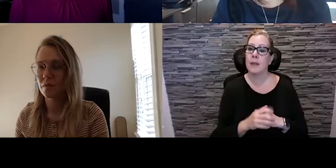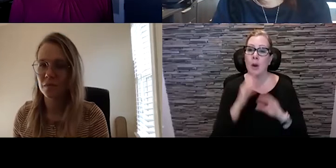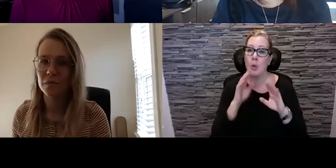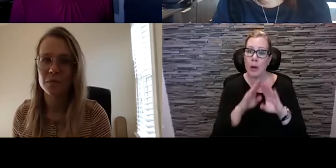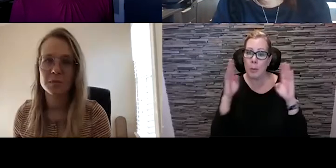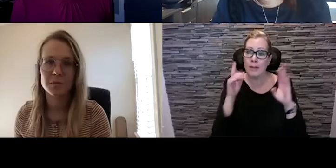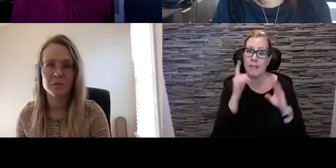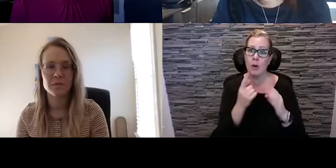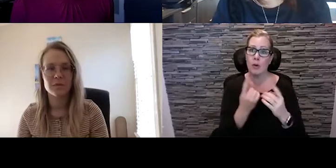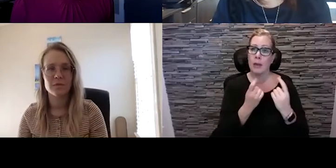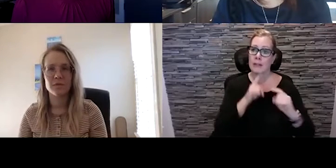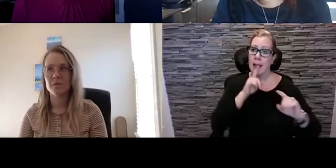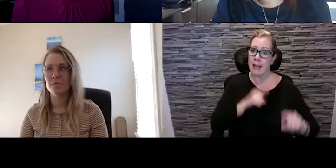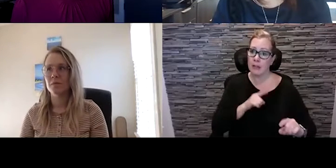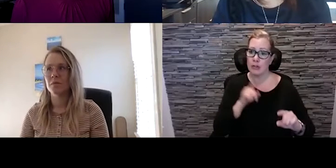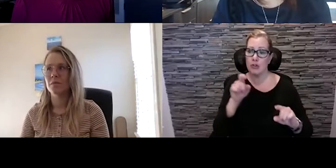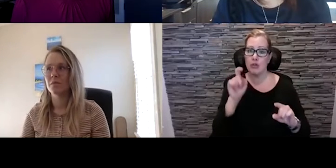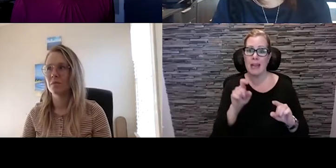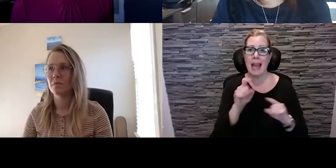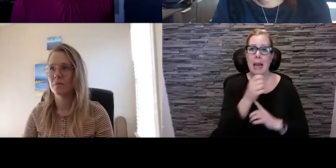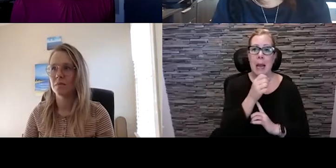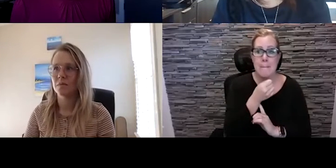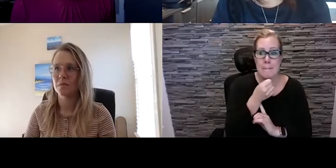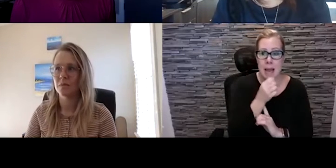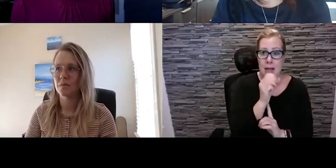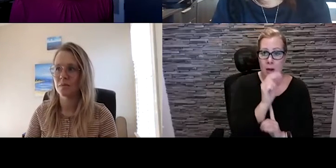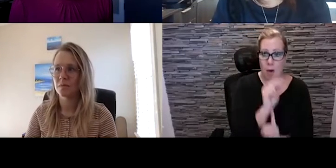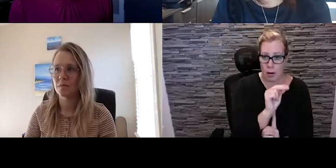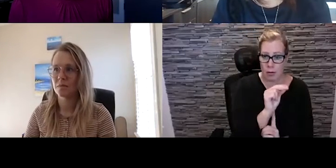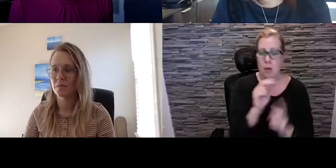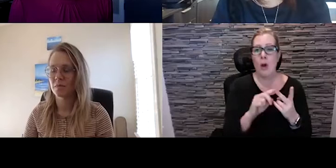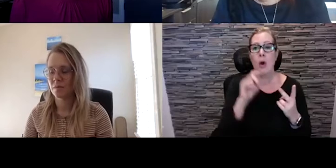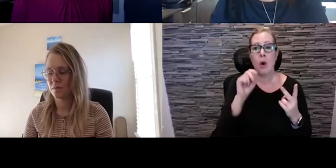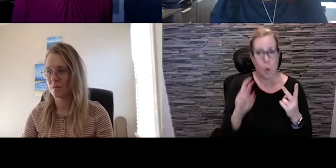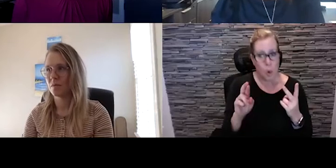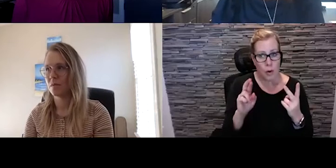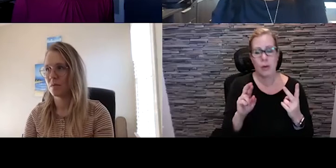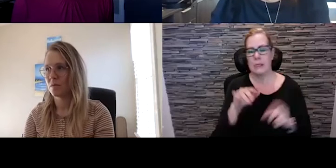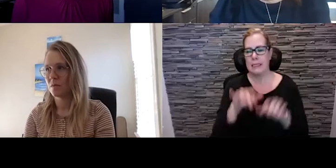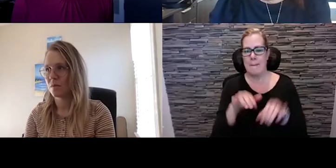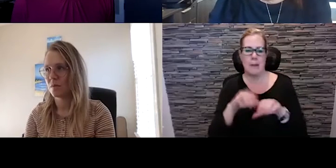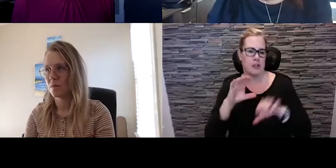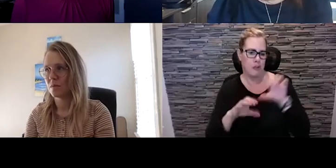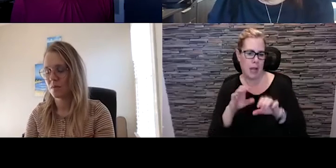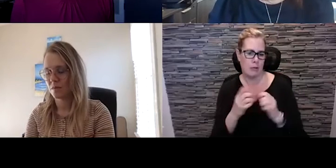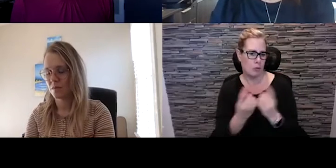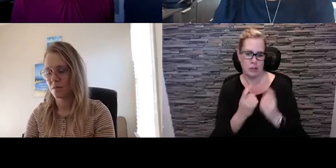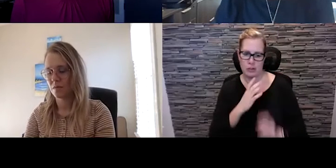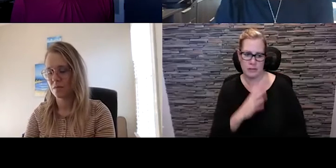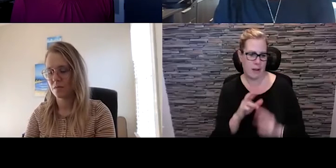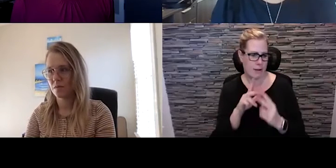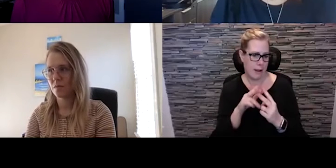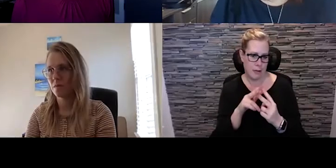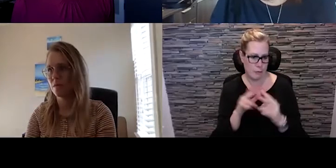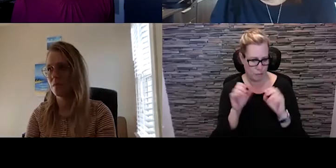yourself and talk to us and be on camera if you wish. Or if you would prefer just to type in your questions, you can use